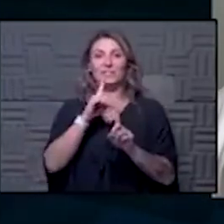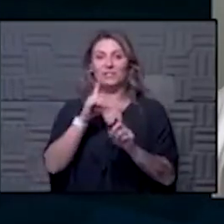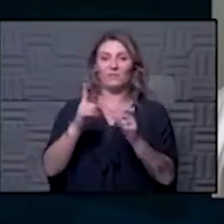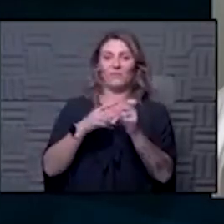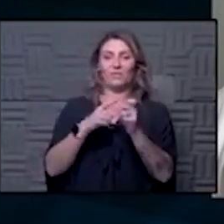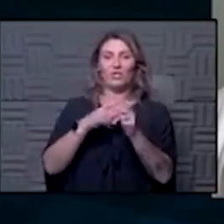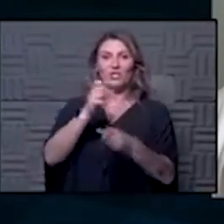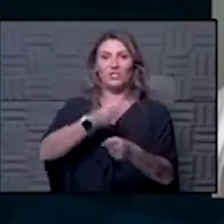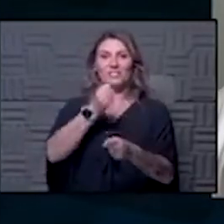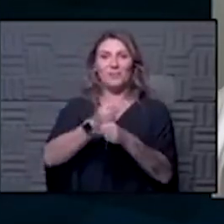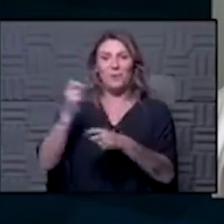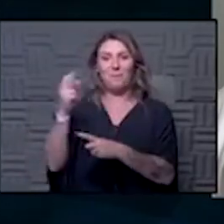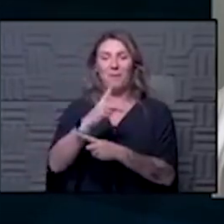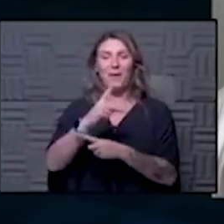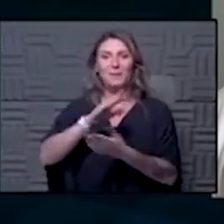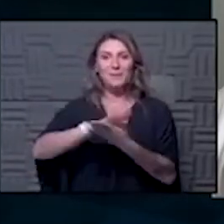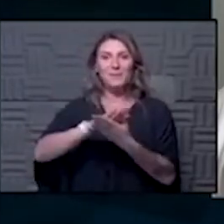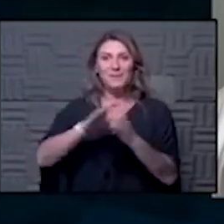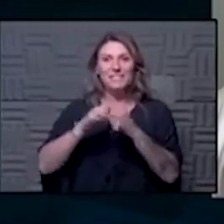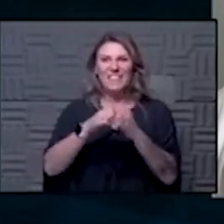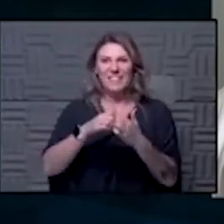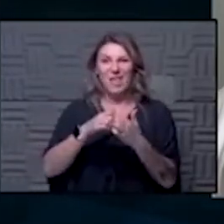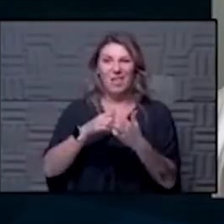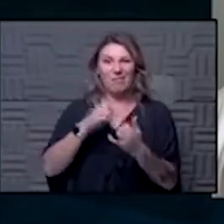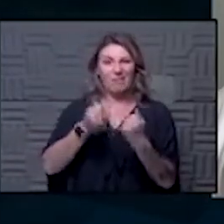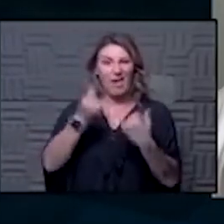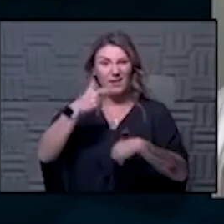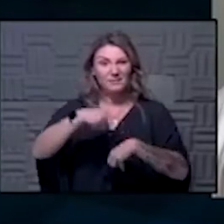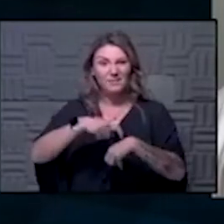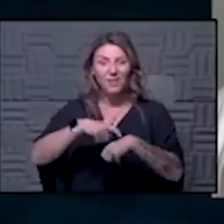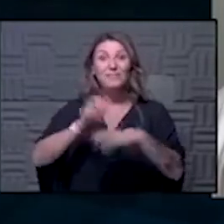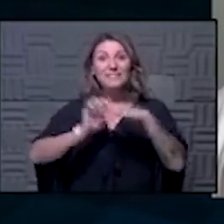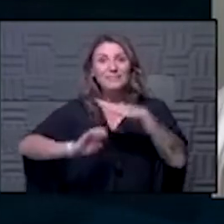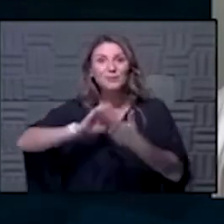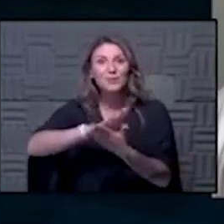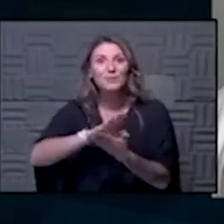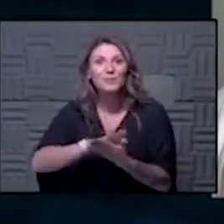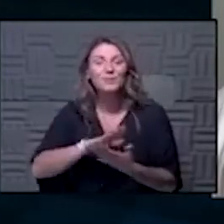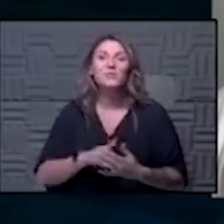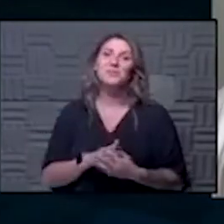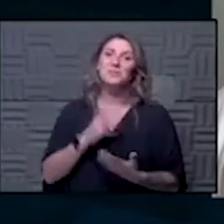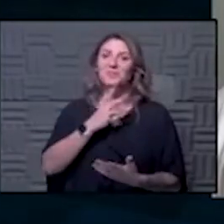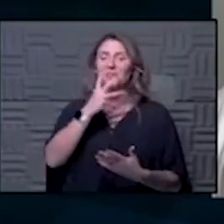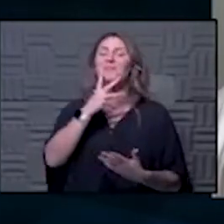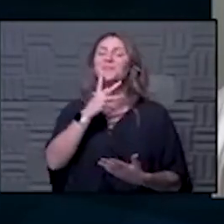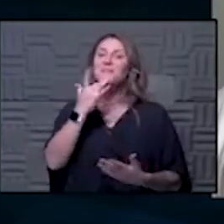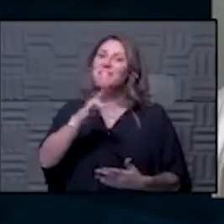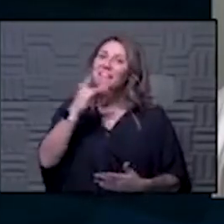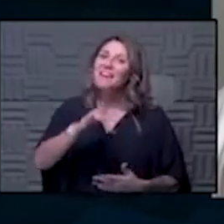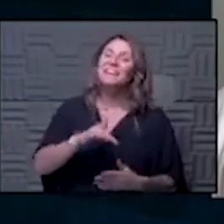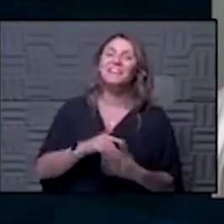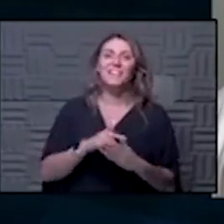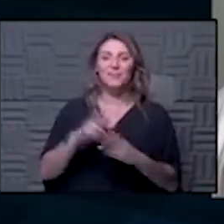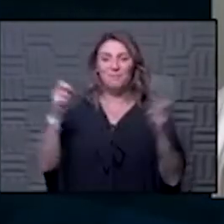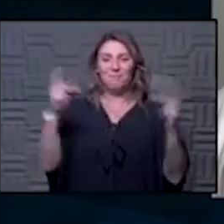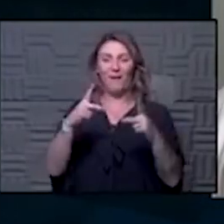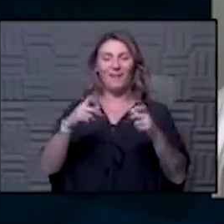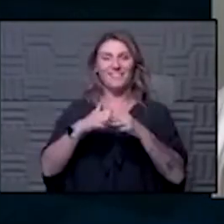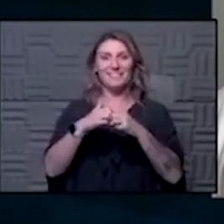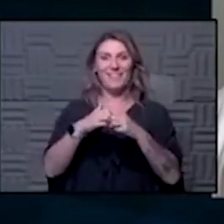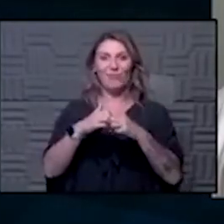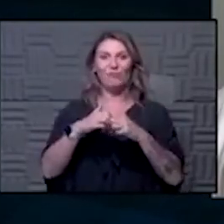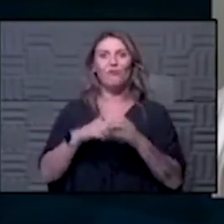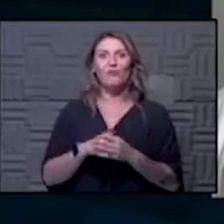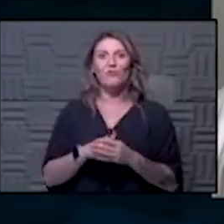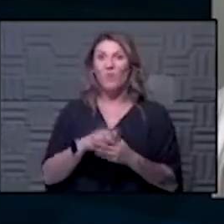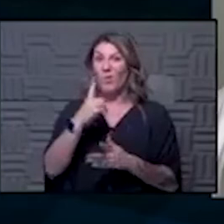the same school together the last time that was happening was an elementary school right so unfortunate that they get to be back in the same school together